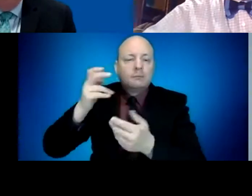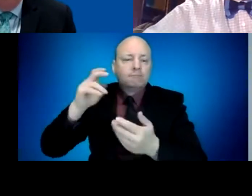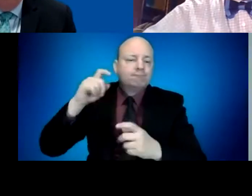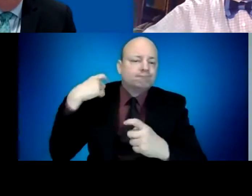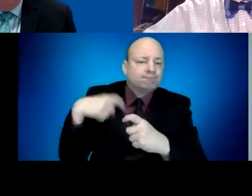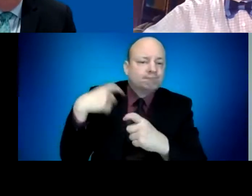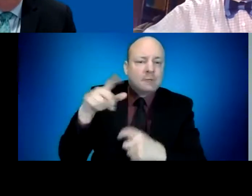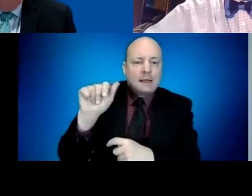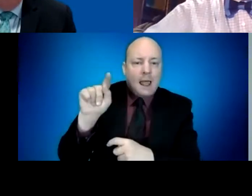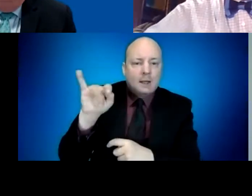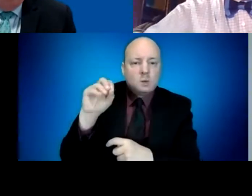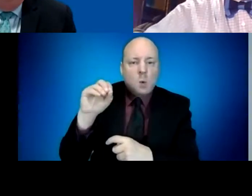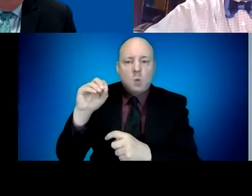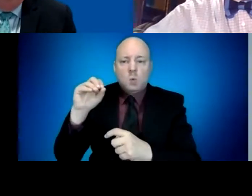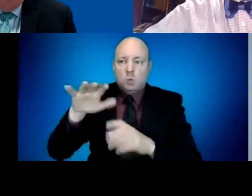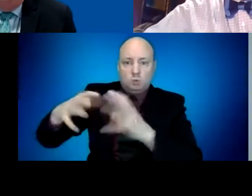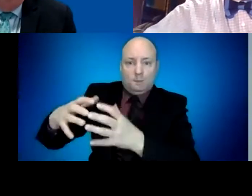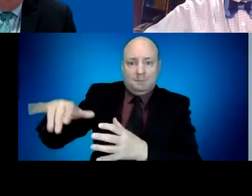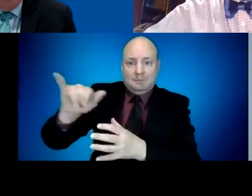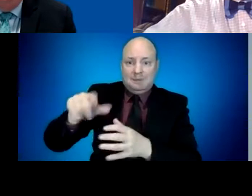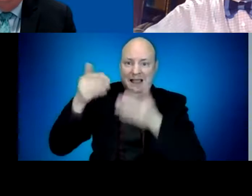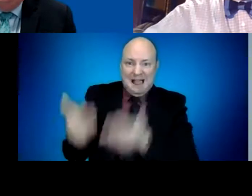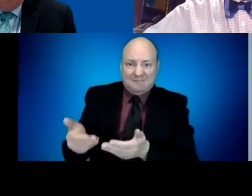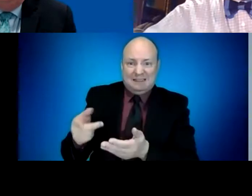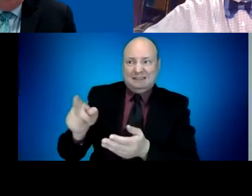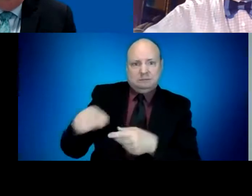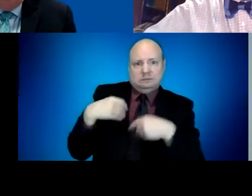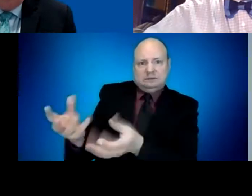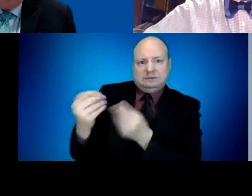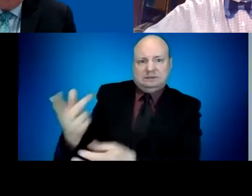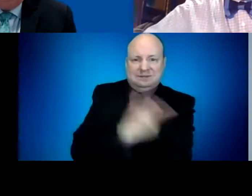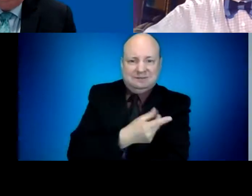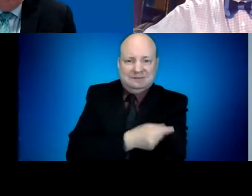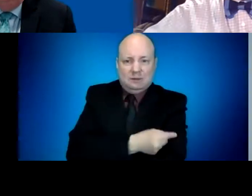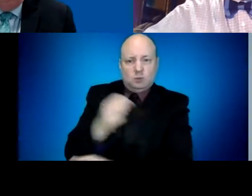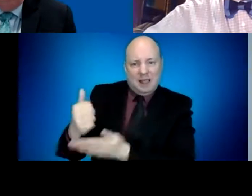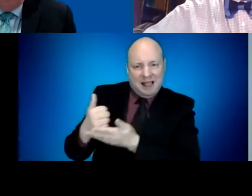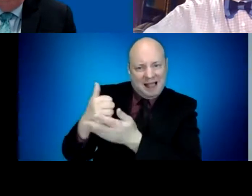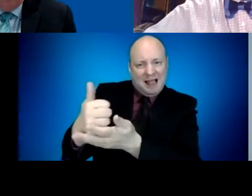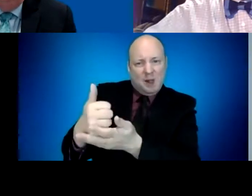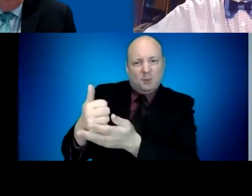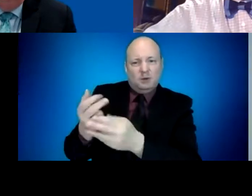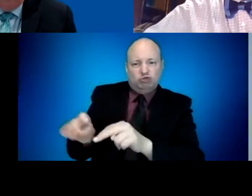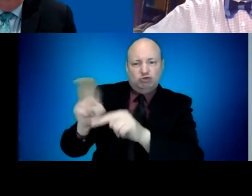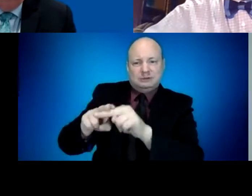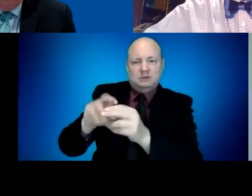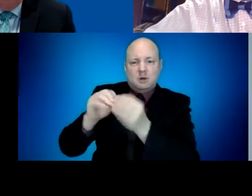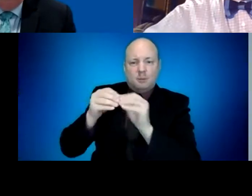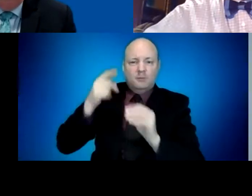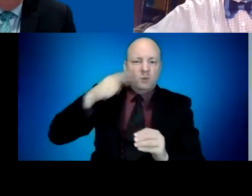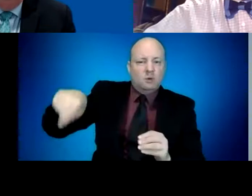If I could ask one, one follow-up question. So when we talk about these communities, there are a lot of